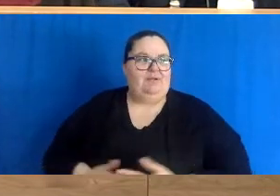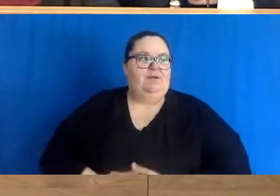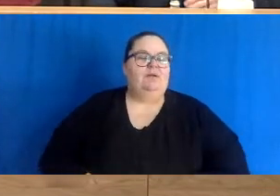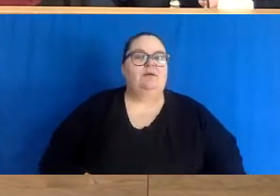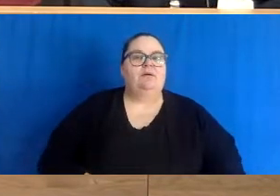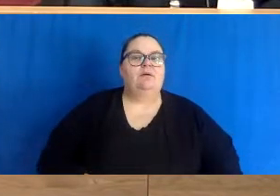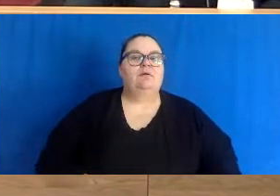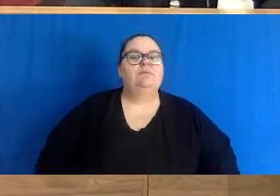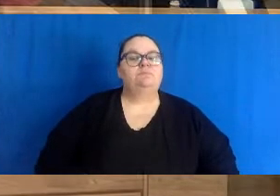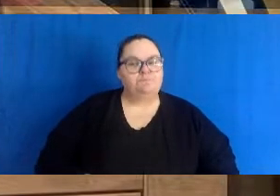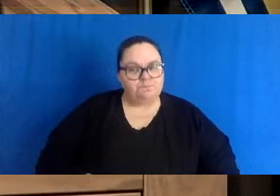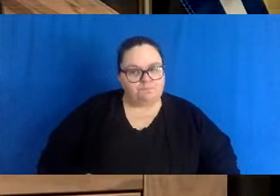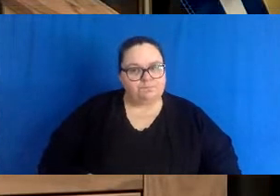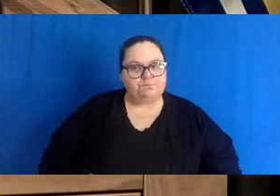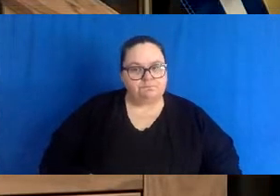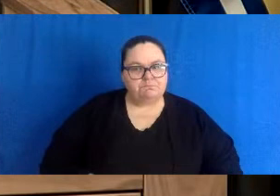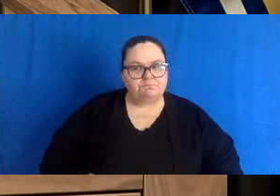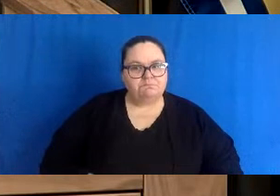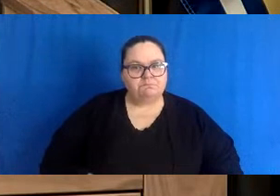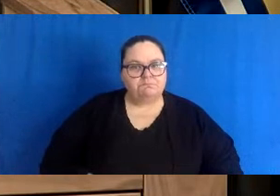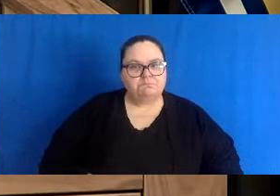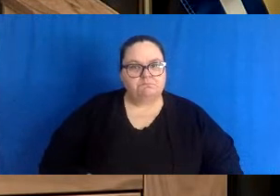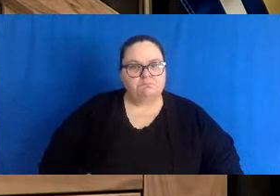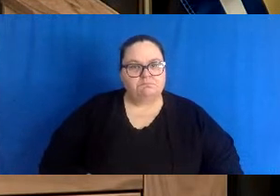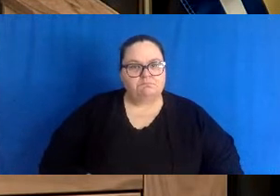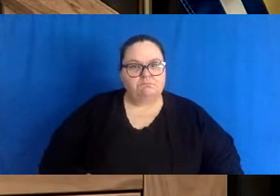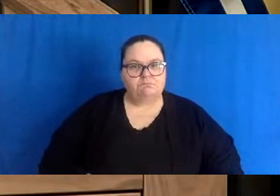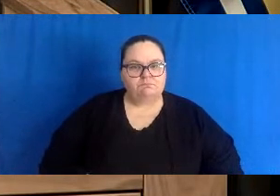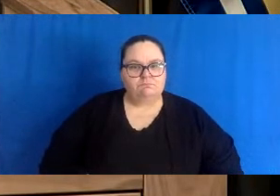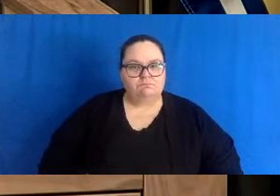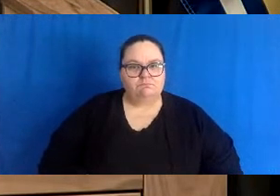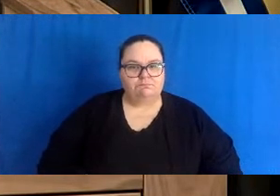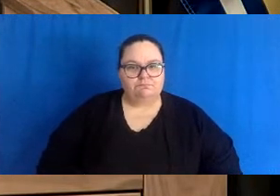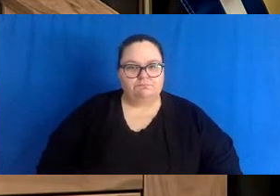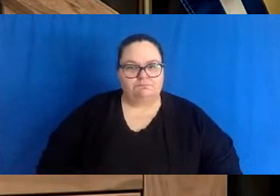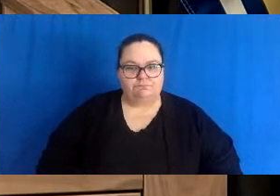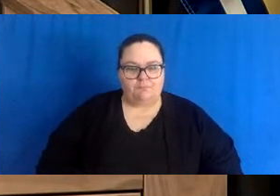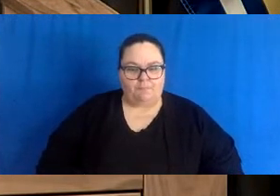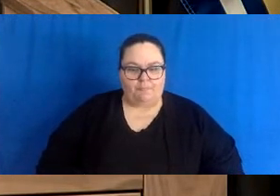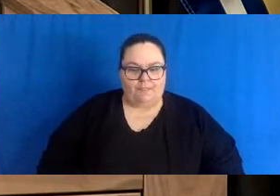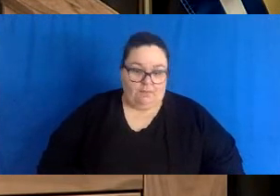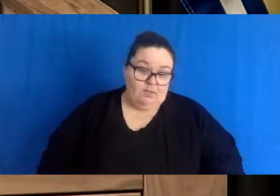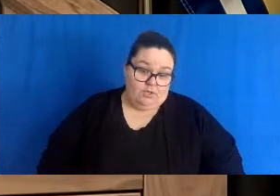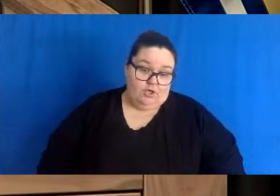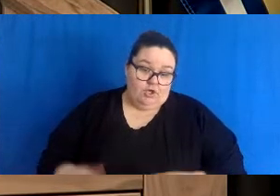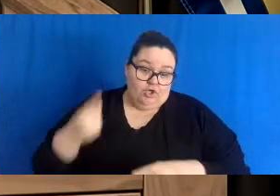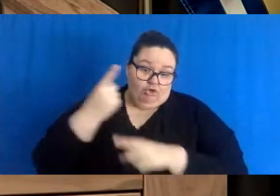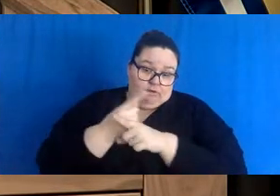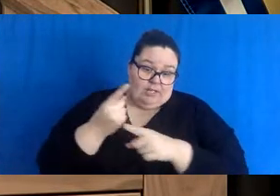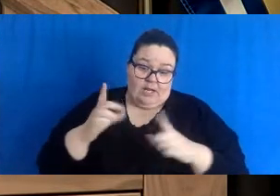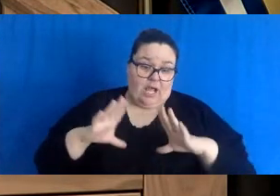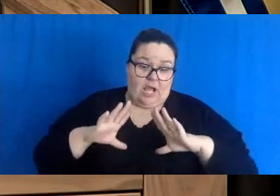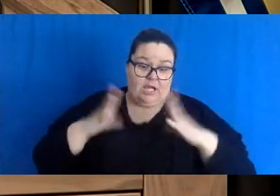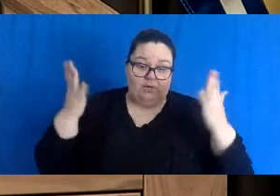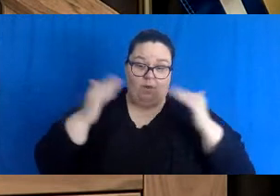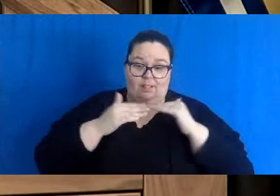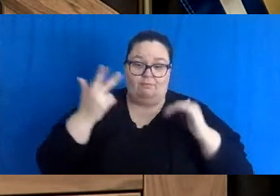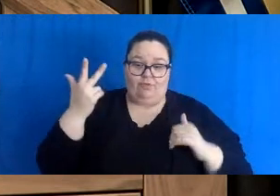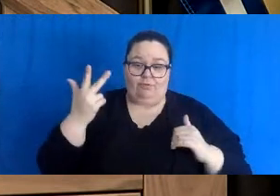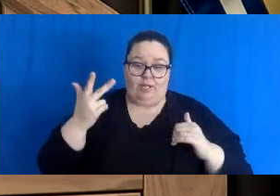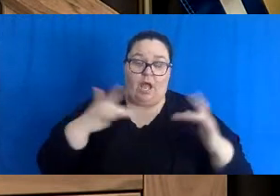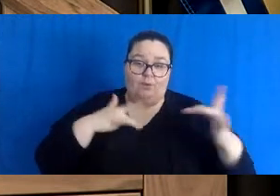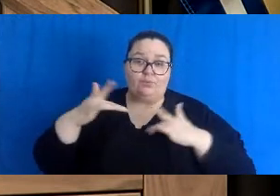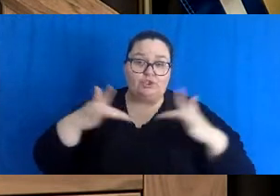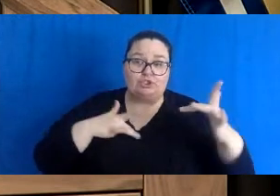So I guess thinking about why we're here, and it's absolutely correct. I didn't want to do this. I'm very concerned about the